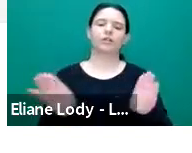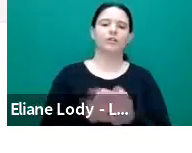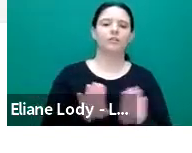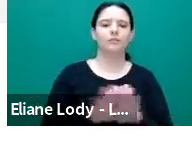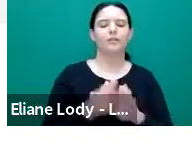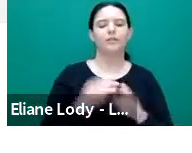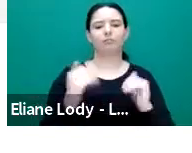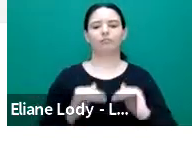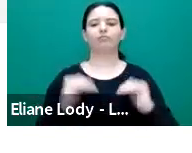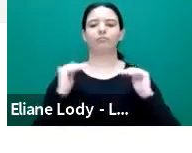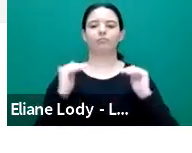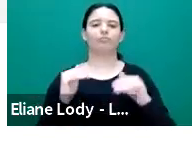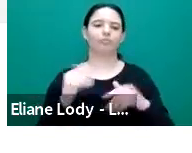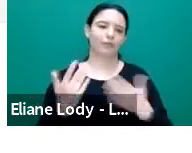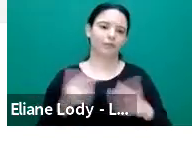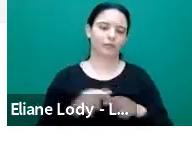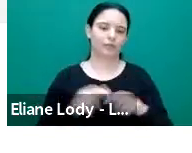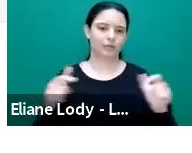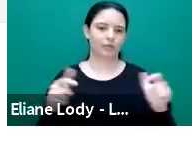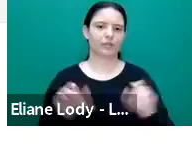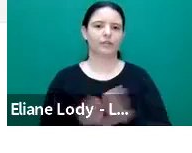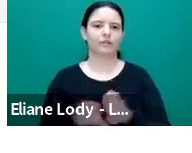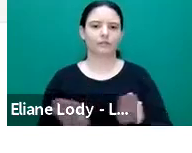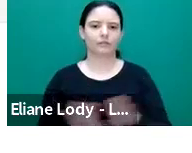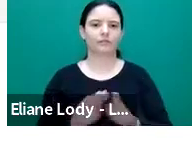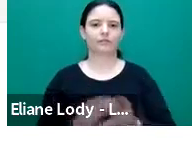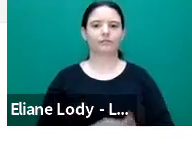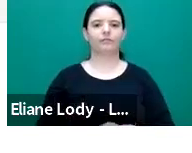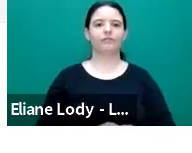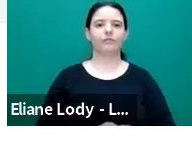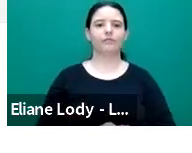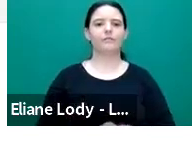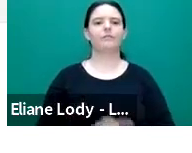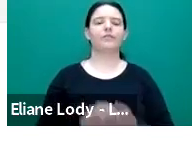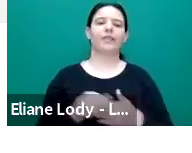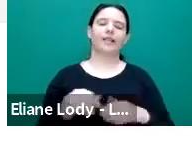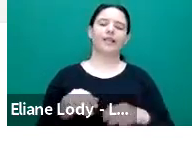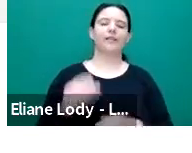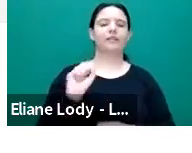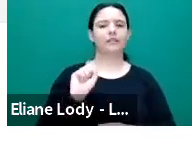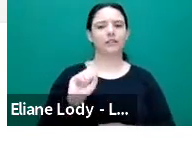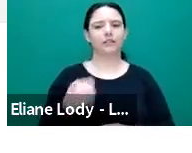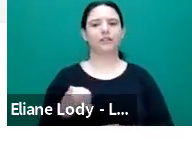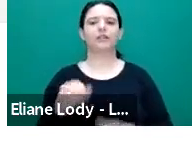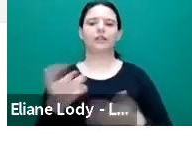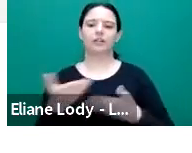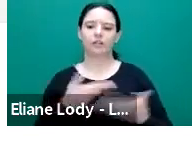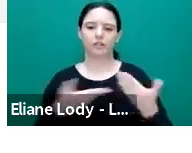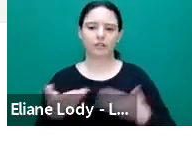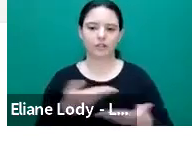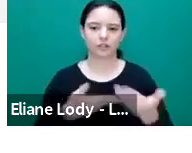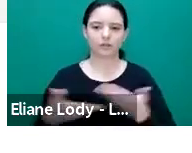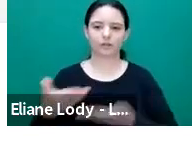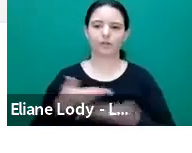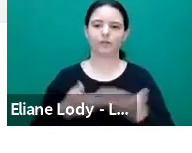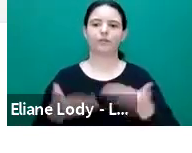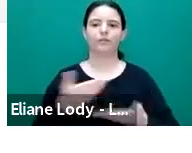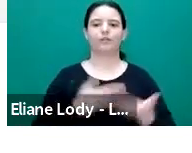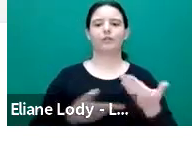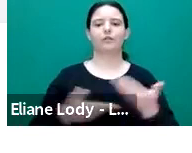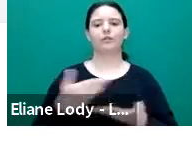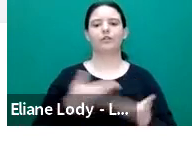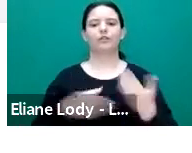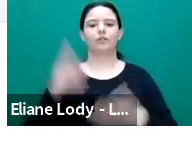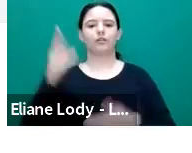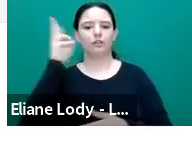becoming involves historical chains of interaction and we call for approaches that attend to be comings and change